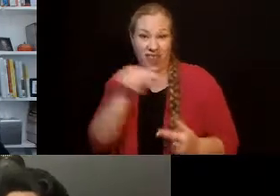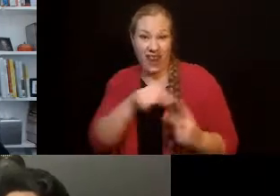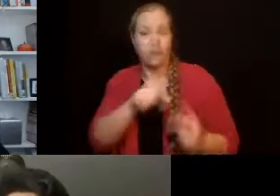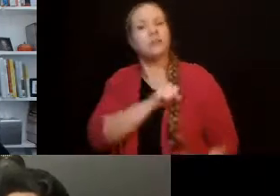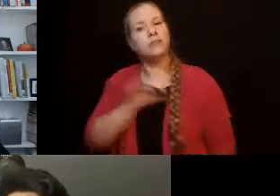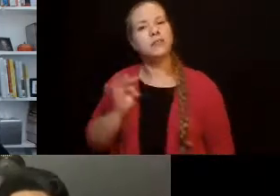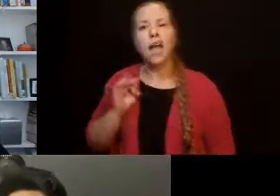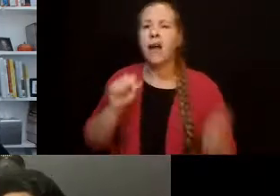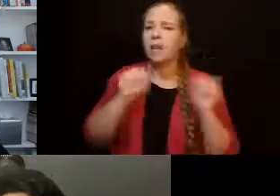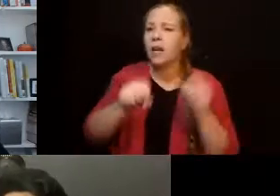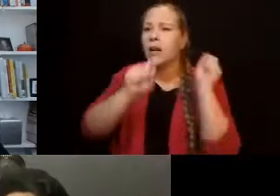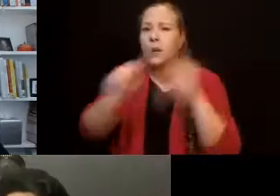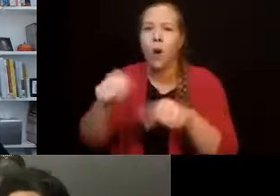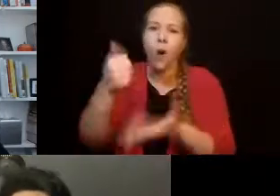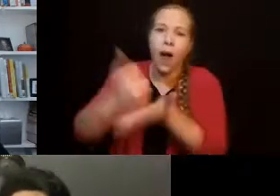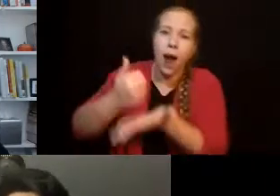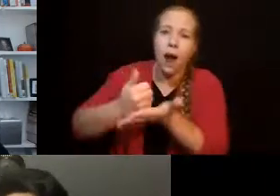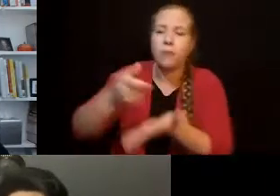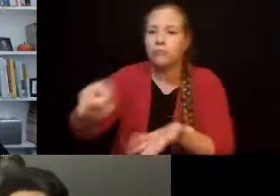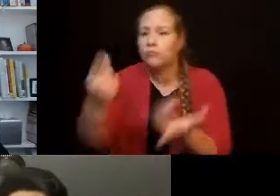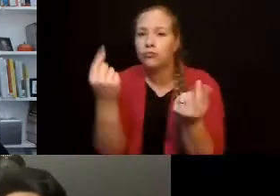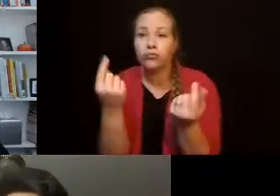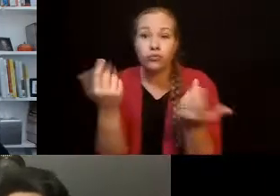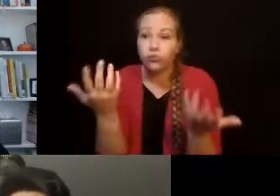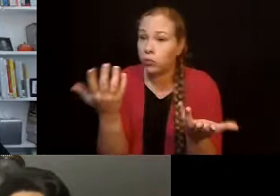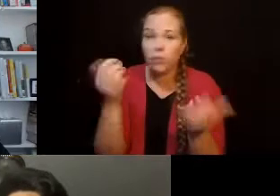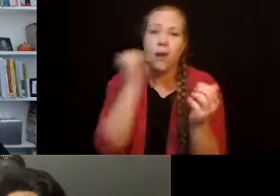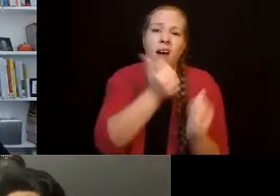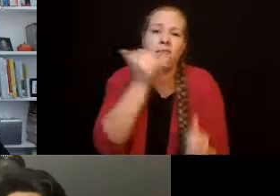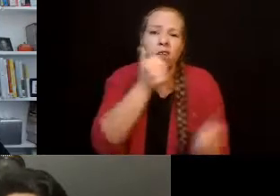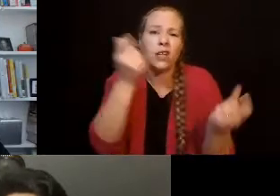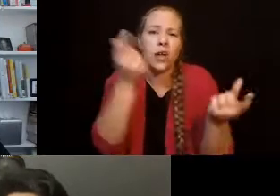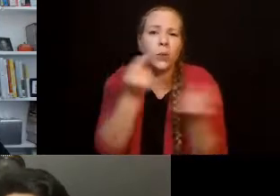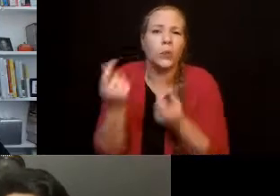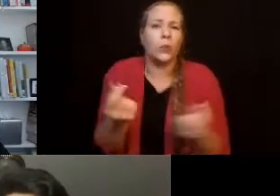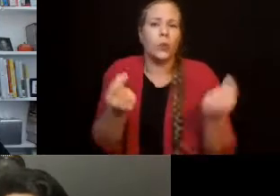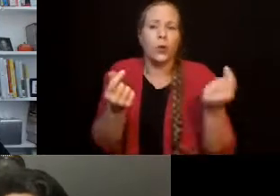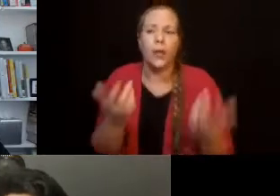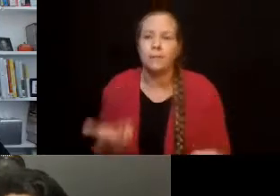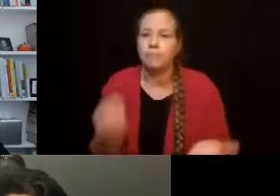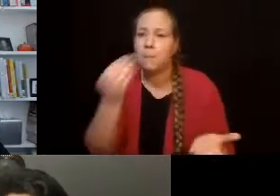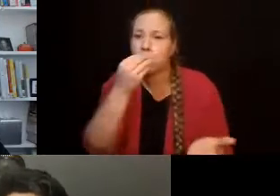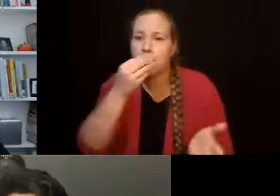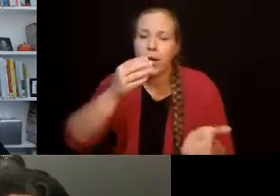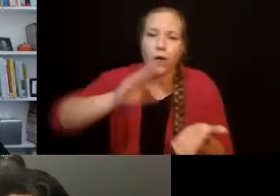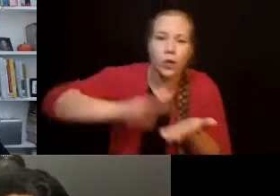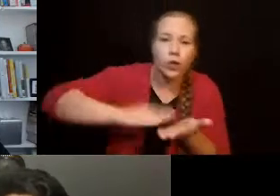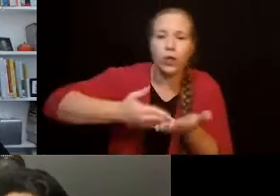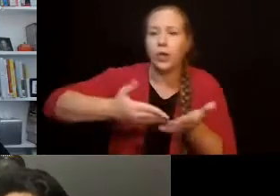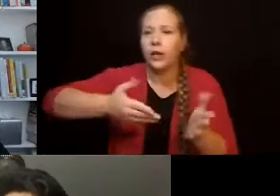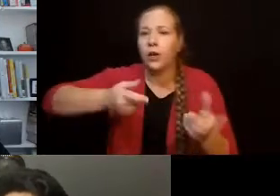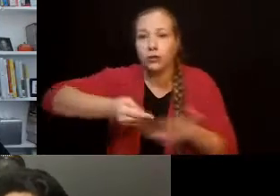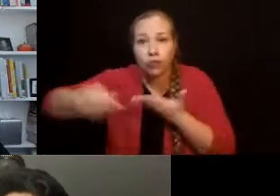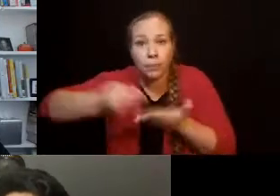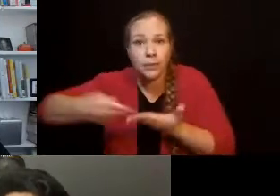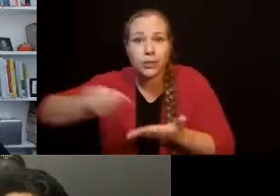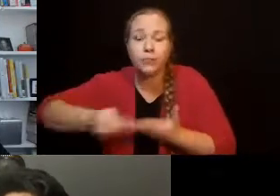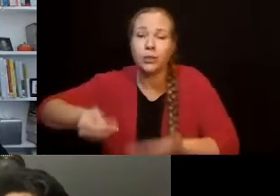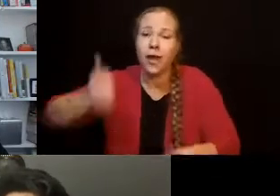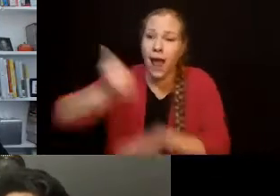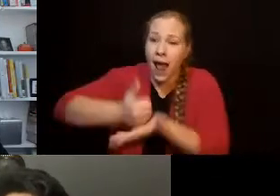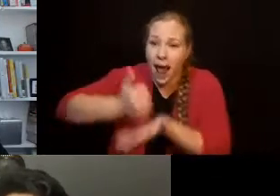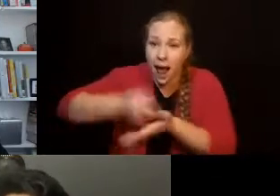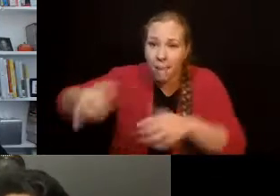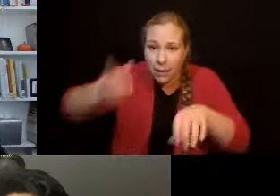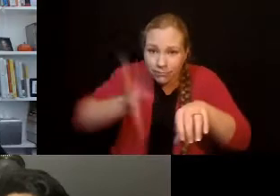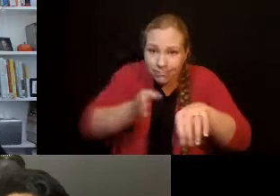So cooking, cleaning, help with shopping, um, meal preparation. If you need help with, um,